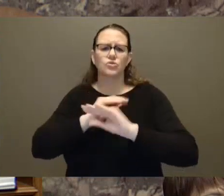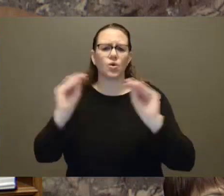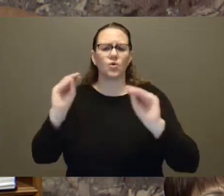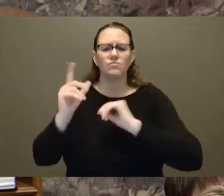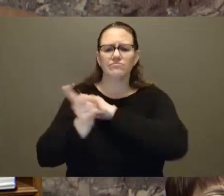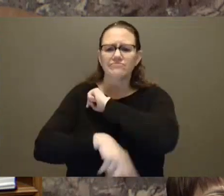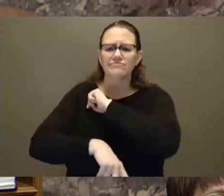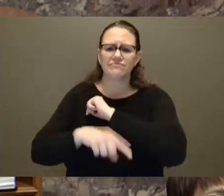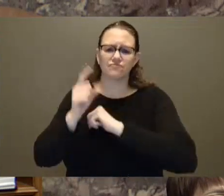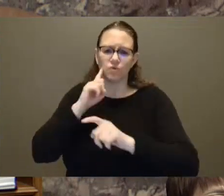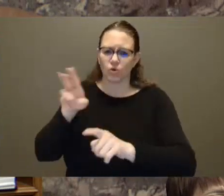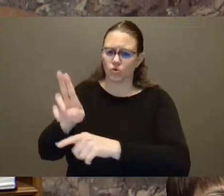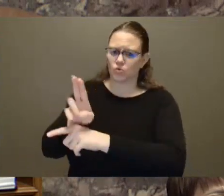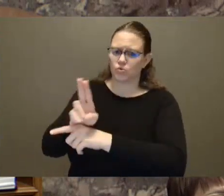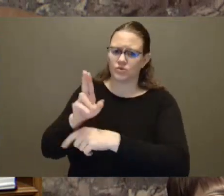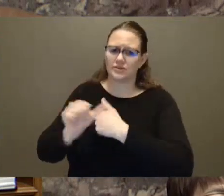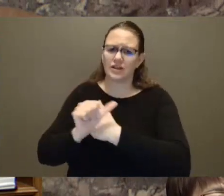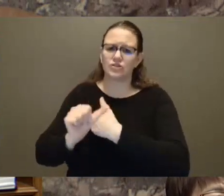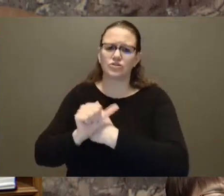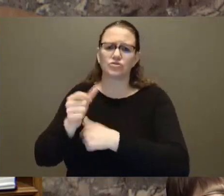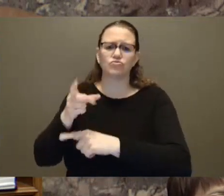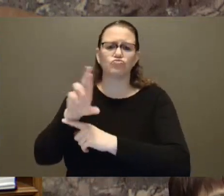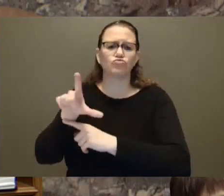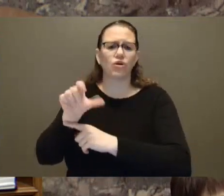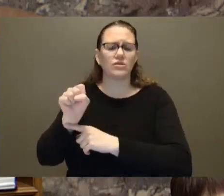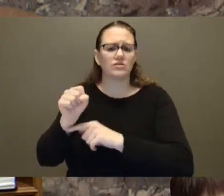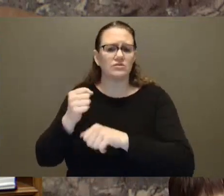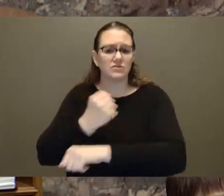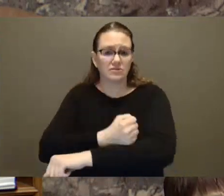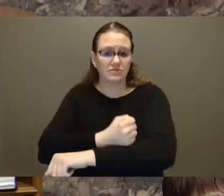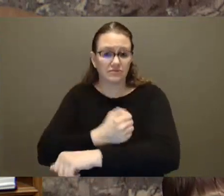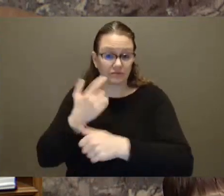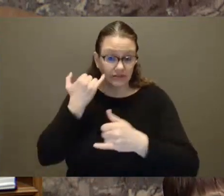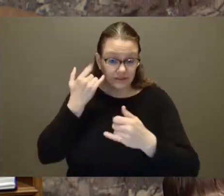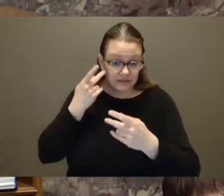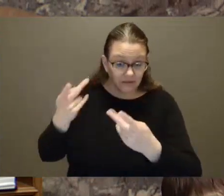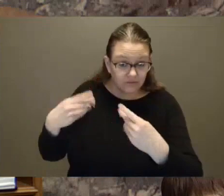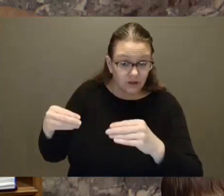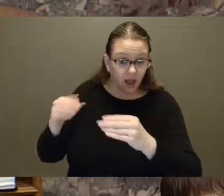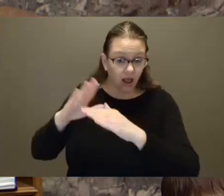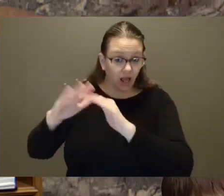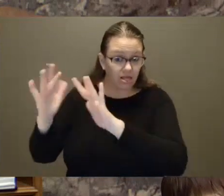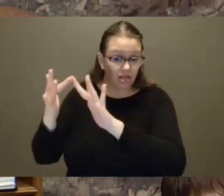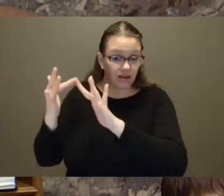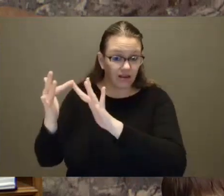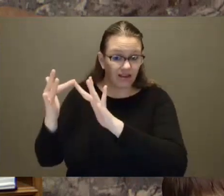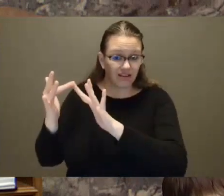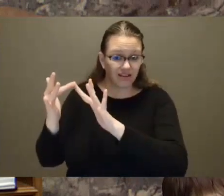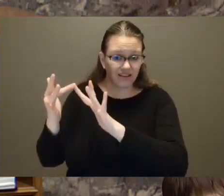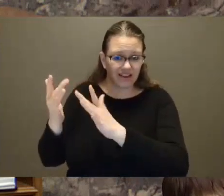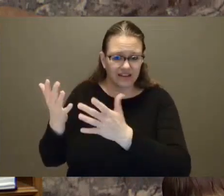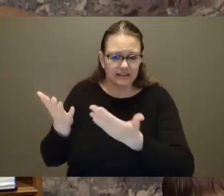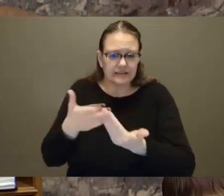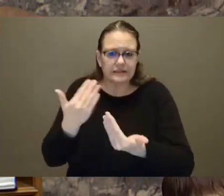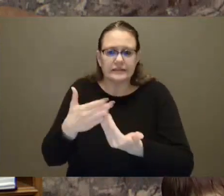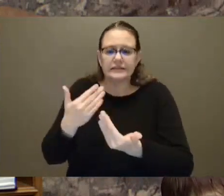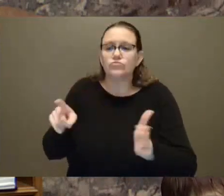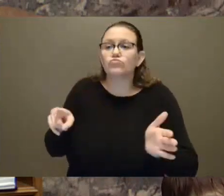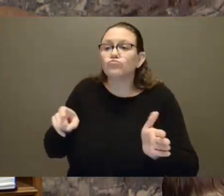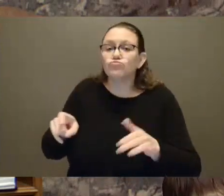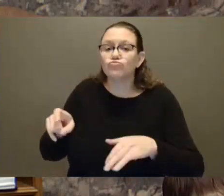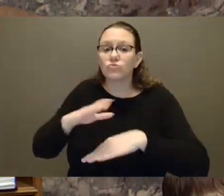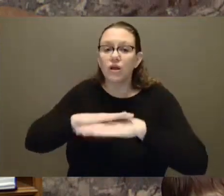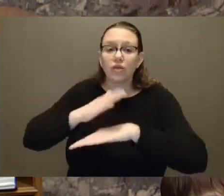sell illicit drugs like MDMA, ketamine and cocaine with a simple click, directly targeting B.C.